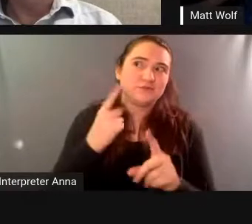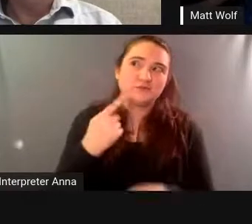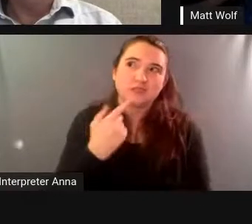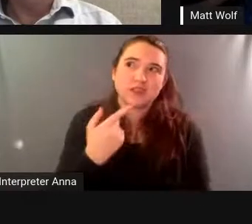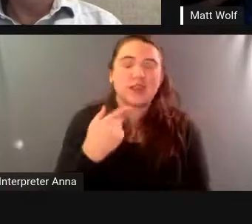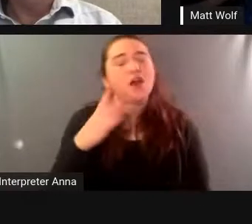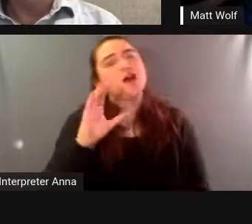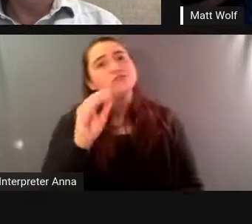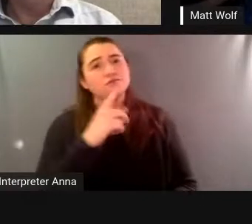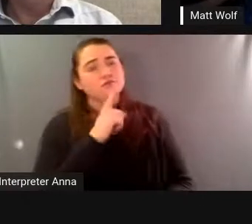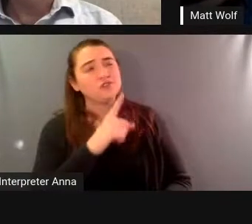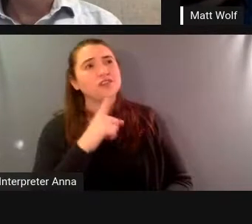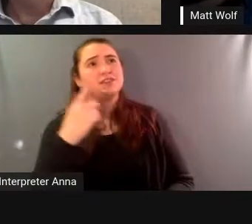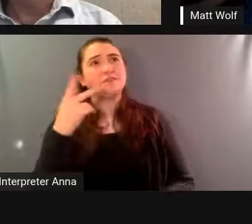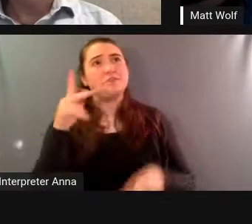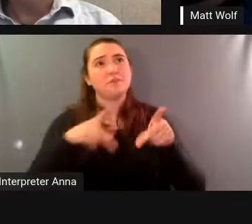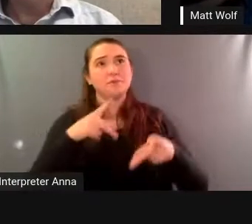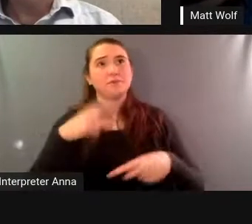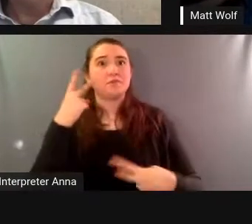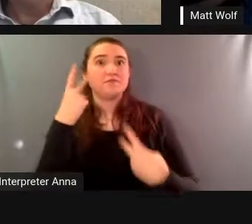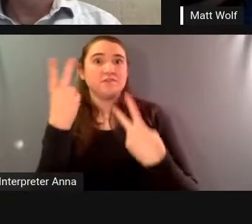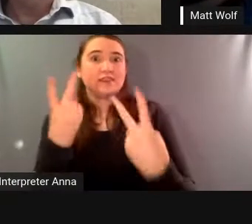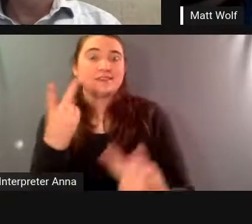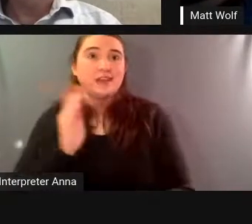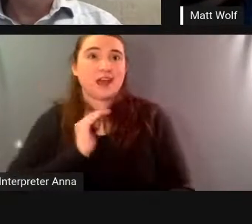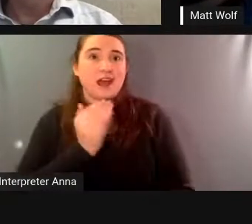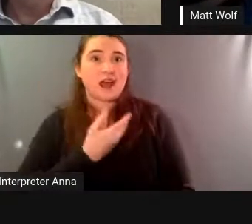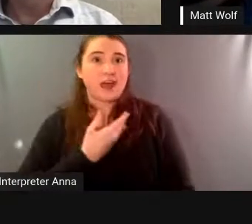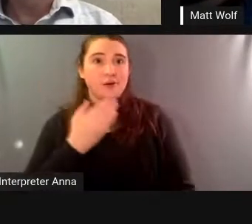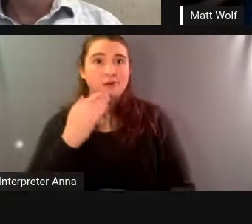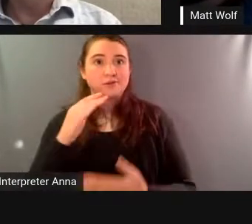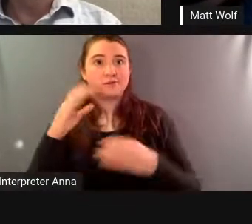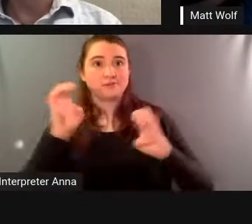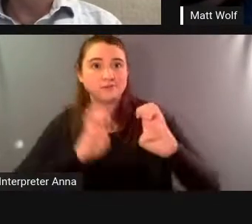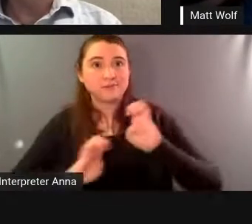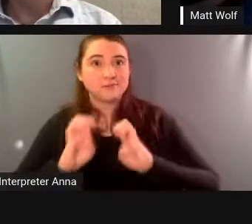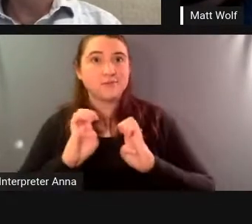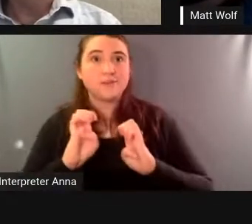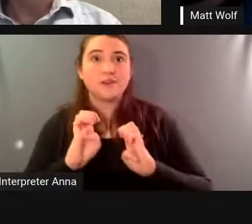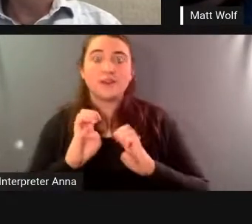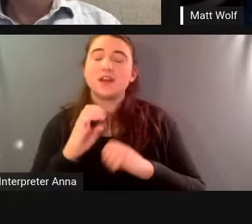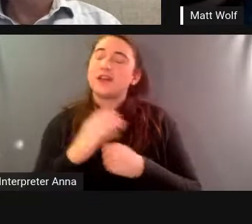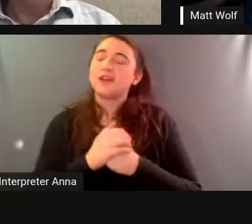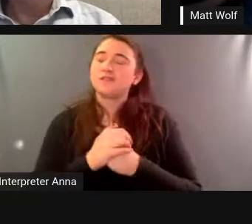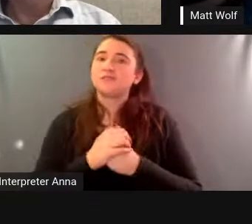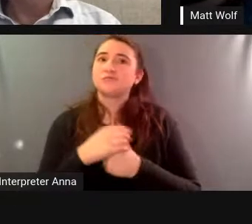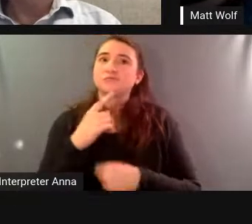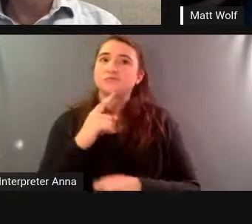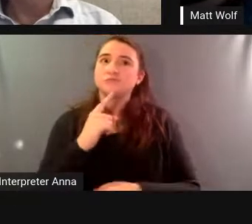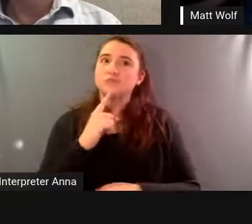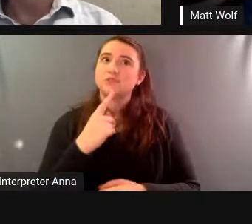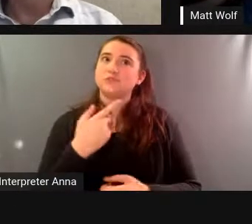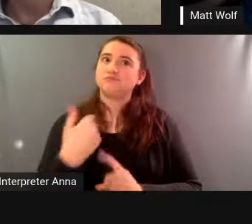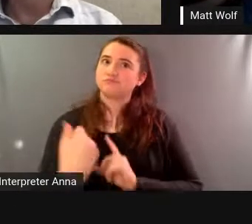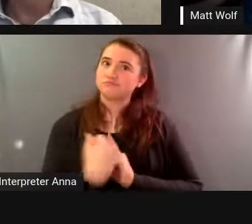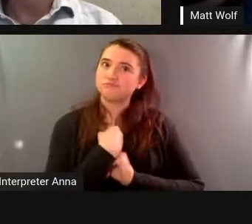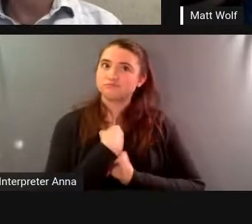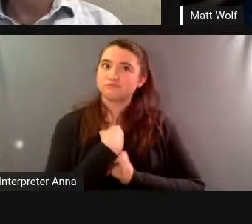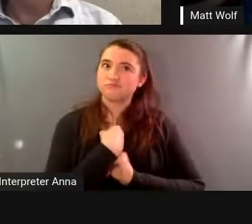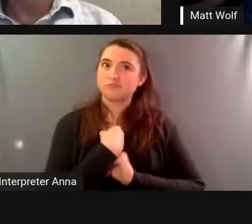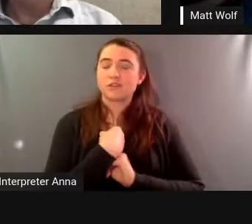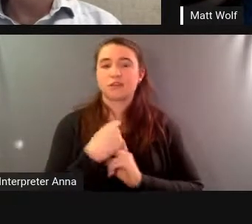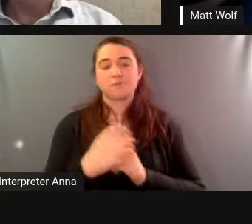away when they really understood what the what the experiment was about we were outsiders this was a problem